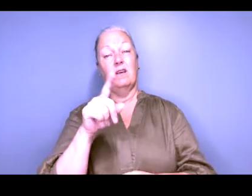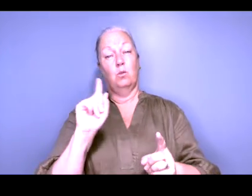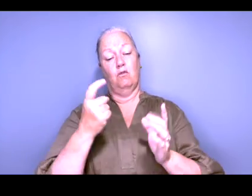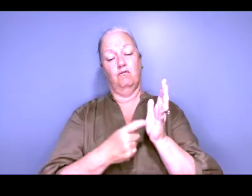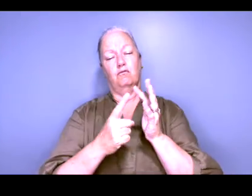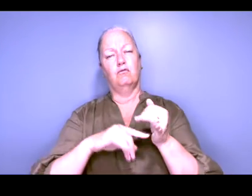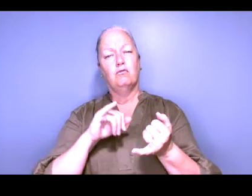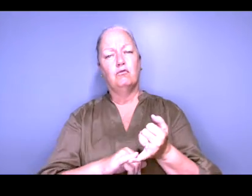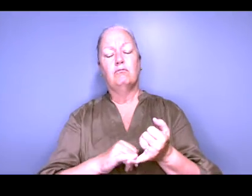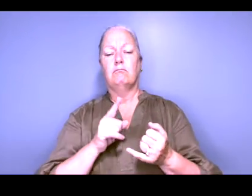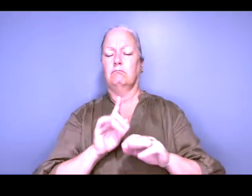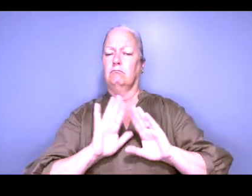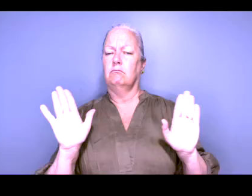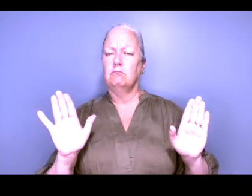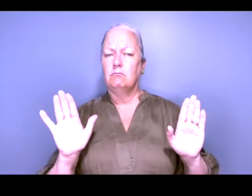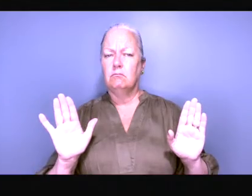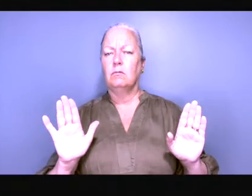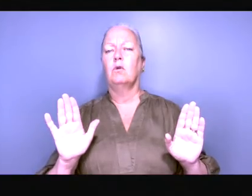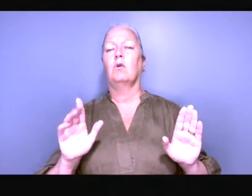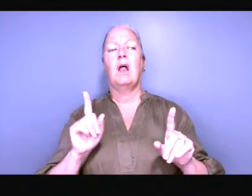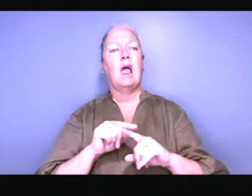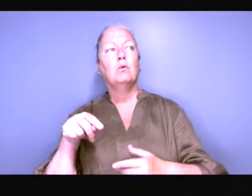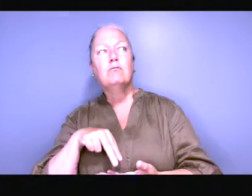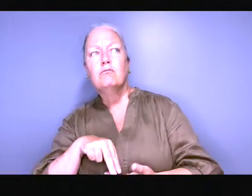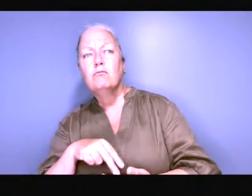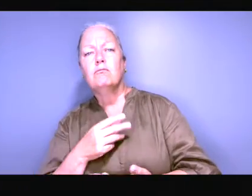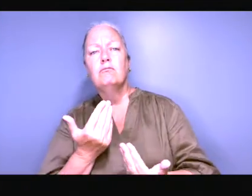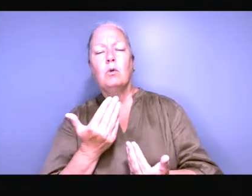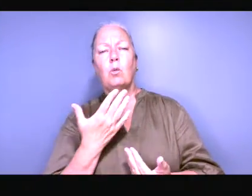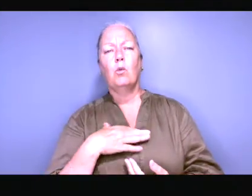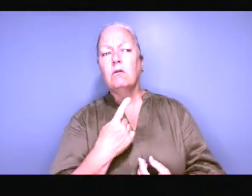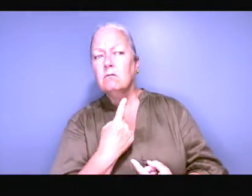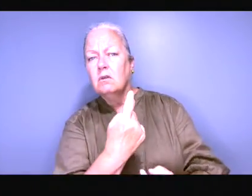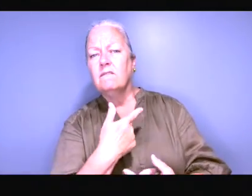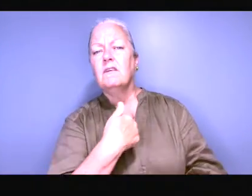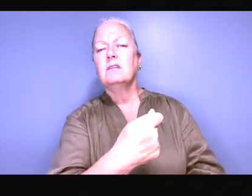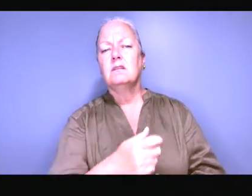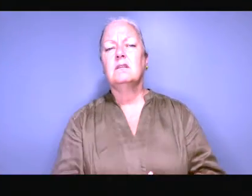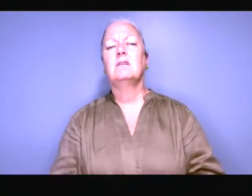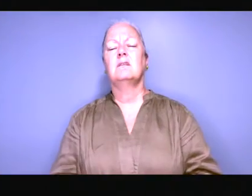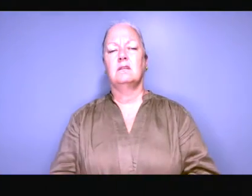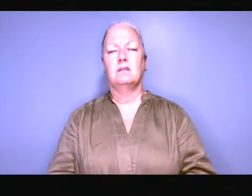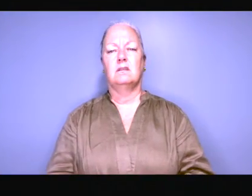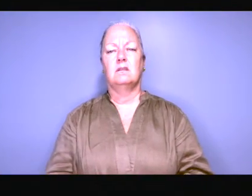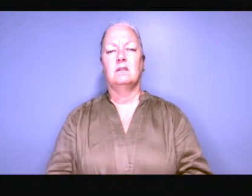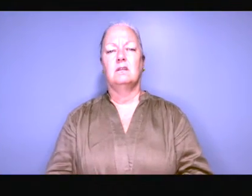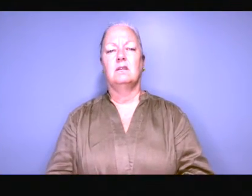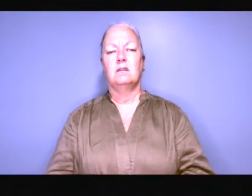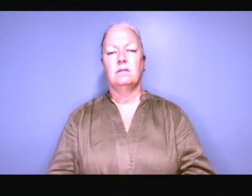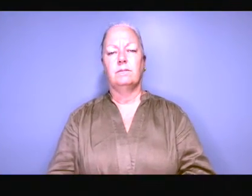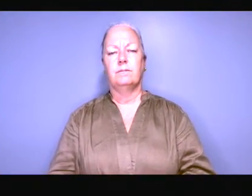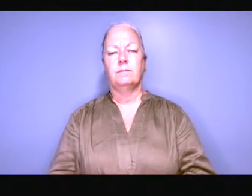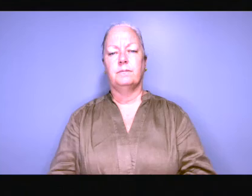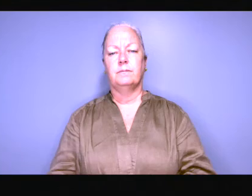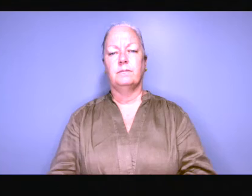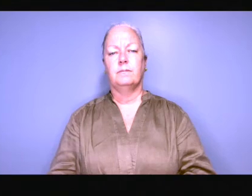it was disastrous yeah so that's what the laws were gross indecency loiter for homosexual purposes and